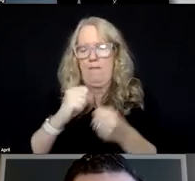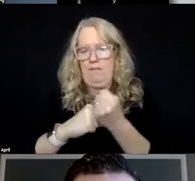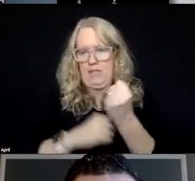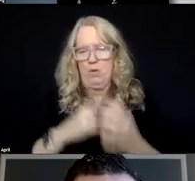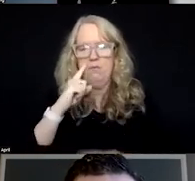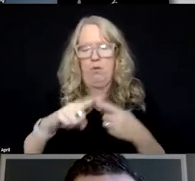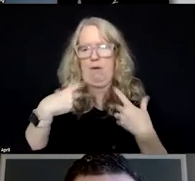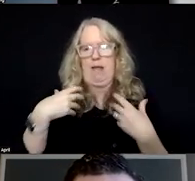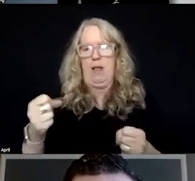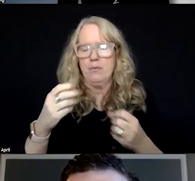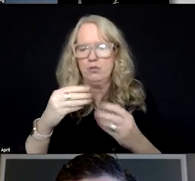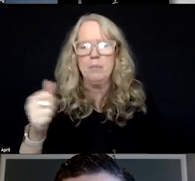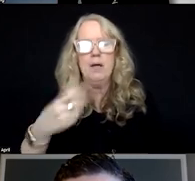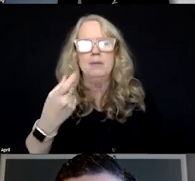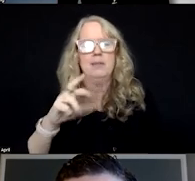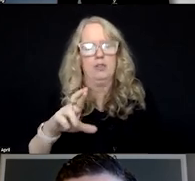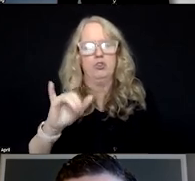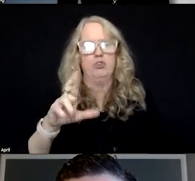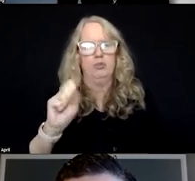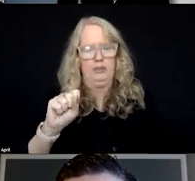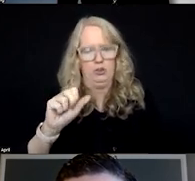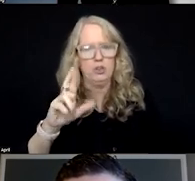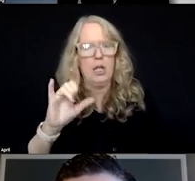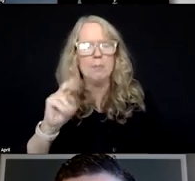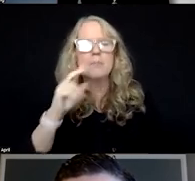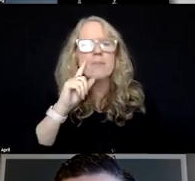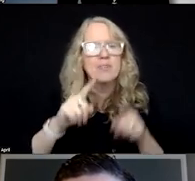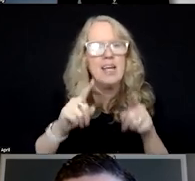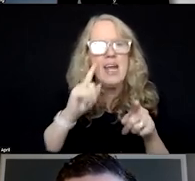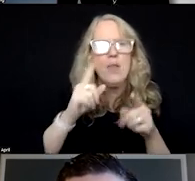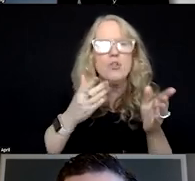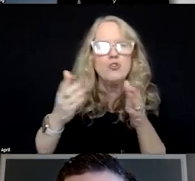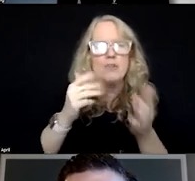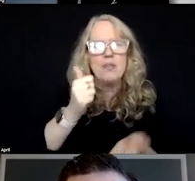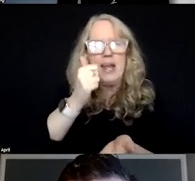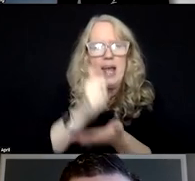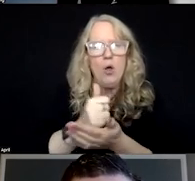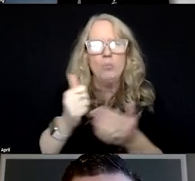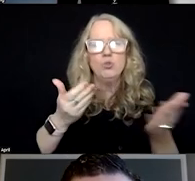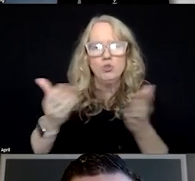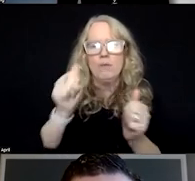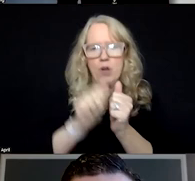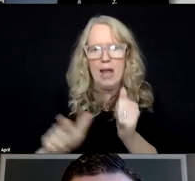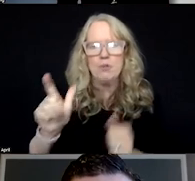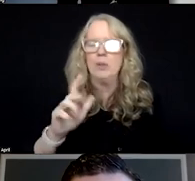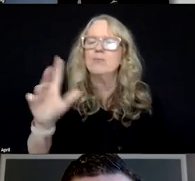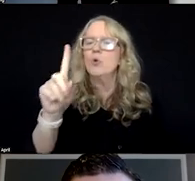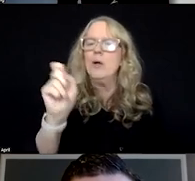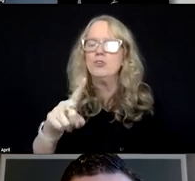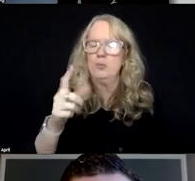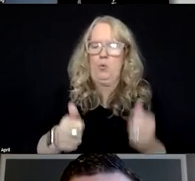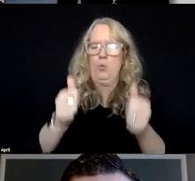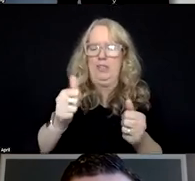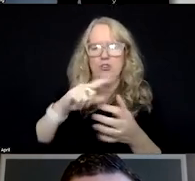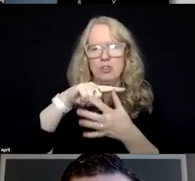Solutions, Dr. Chris Carson, described crisis facilities that served everyone. So our question is, which of the